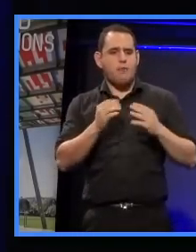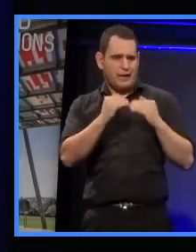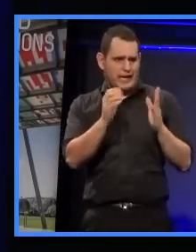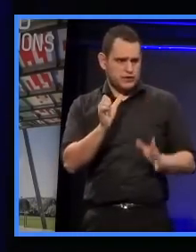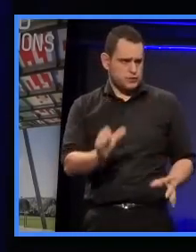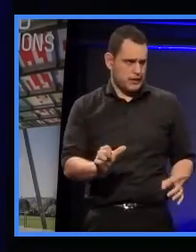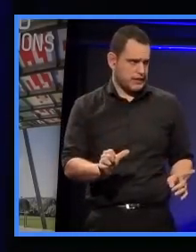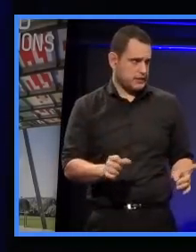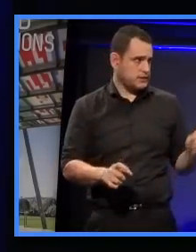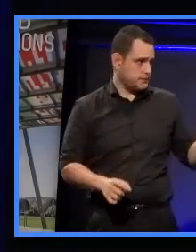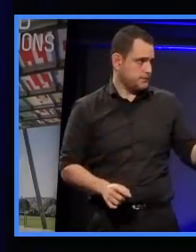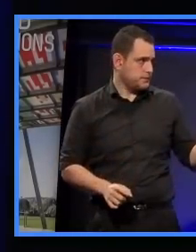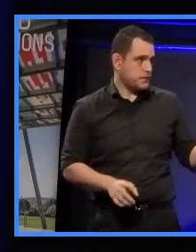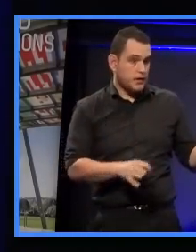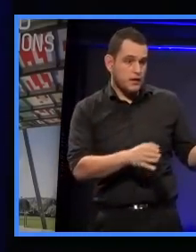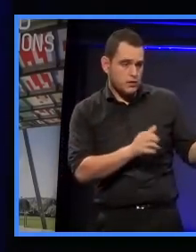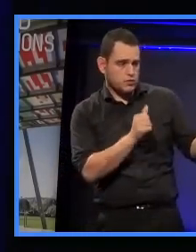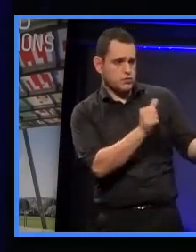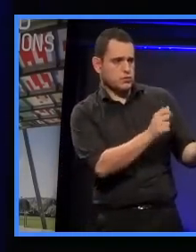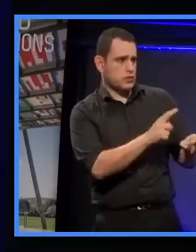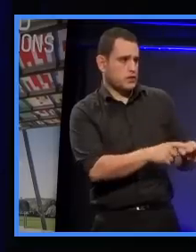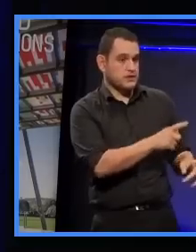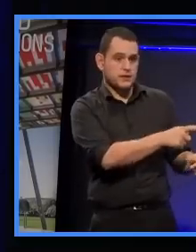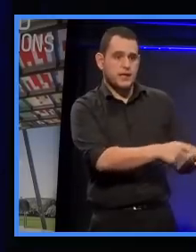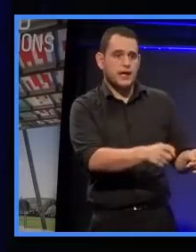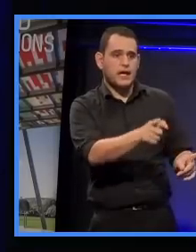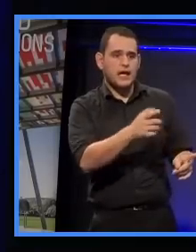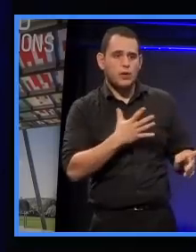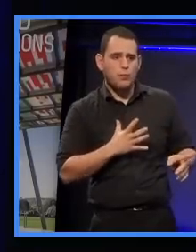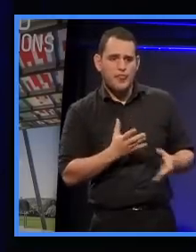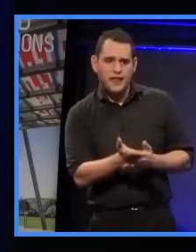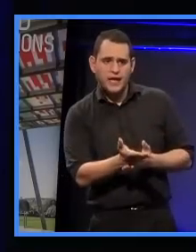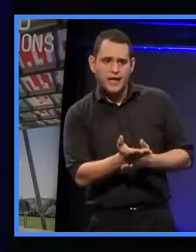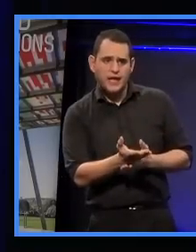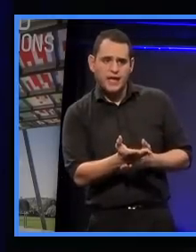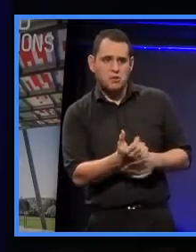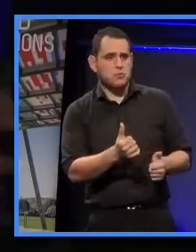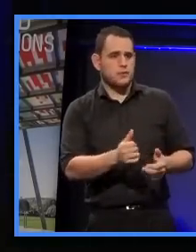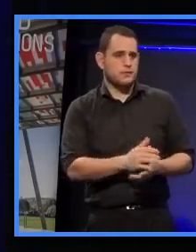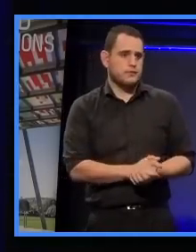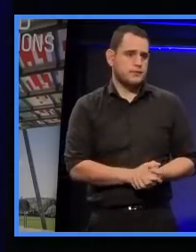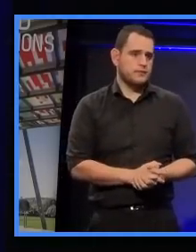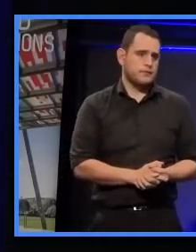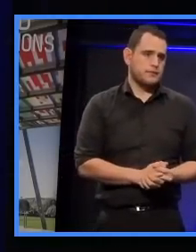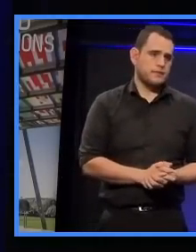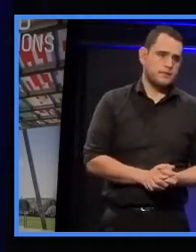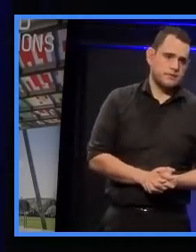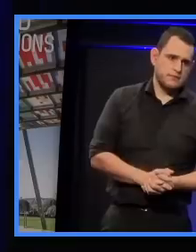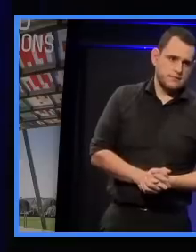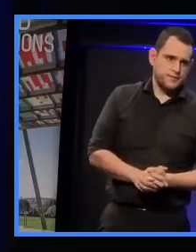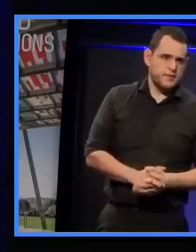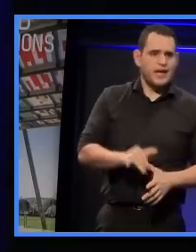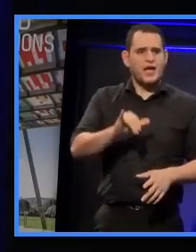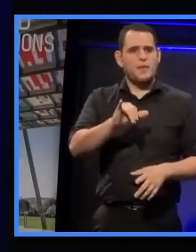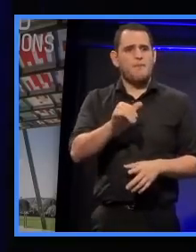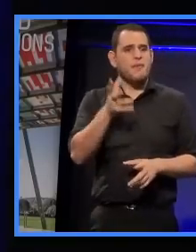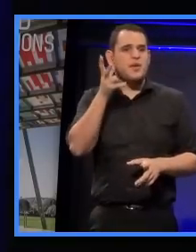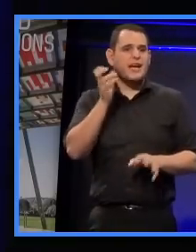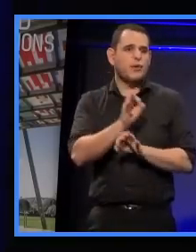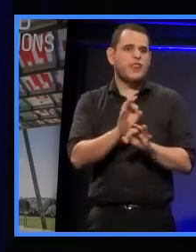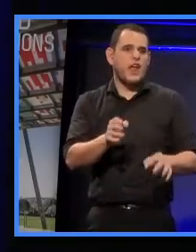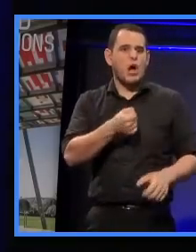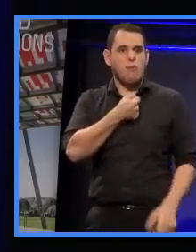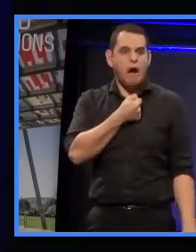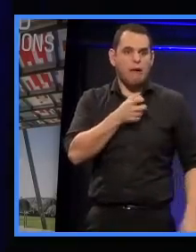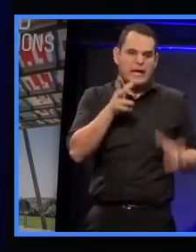Yeah, incredible. That's a great question. Sadie, if you'd have a mind, just in the second row. you hear me without... Oh, yeah.